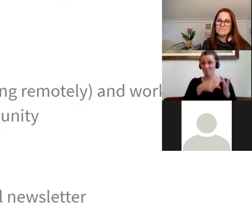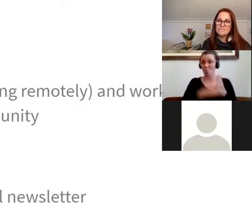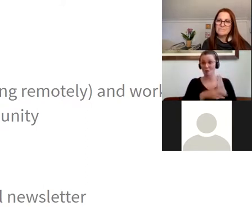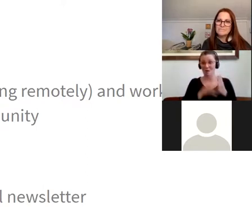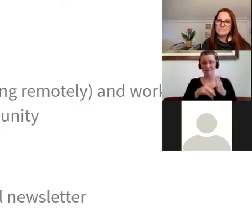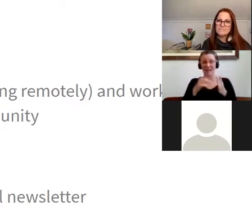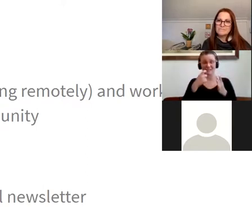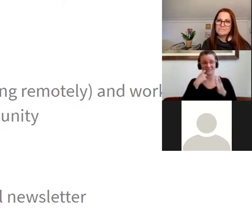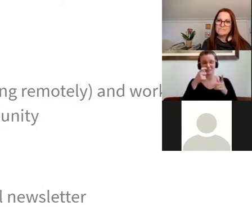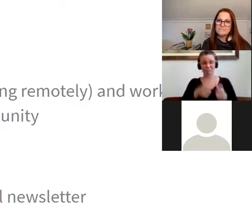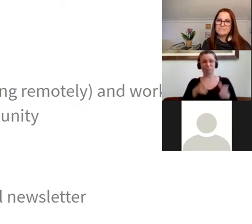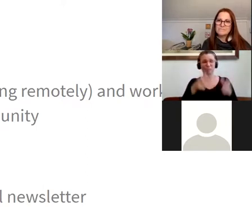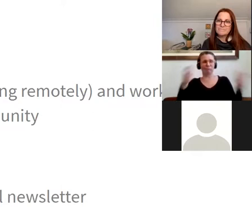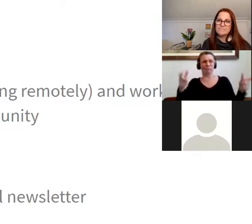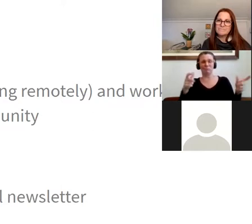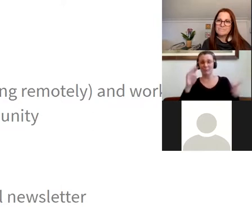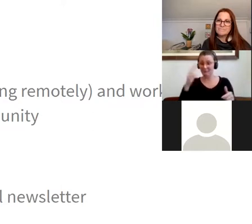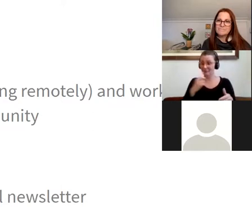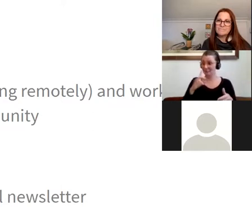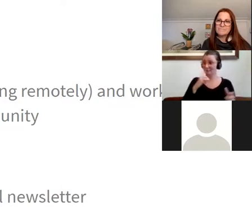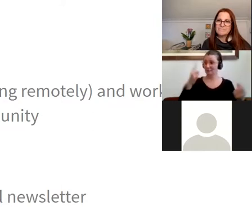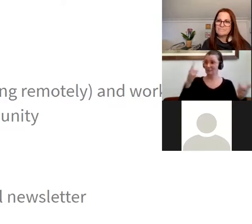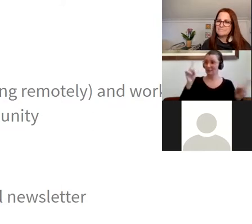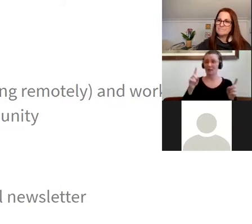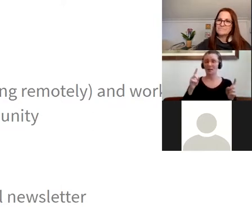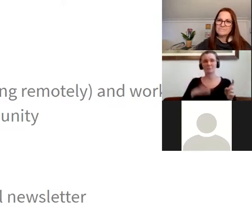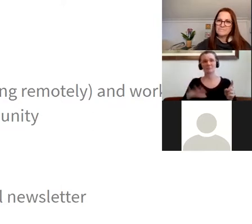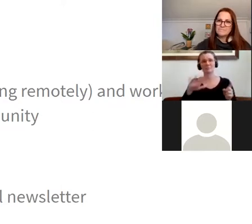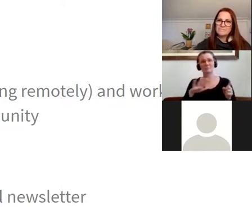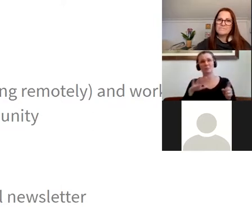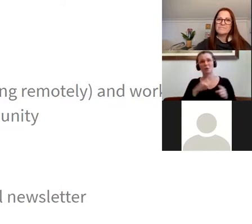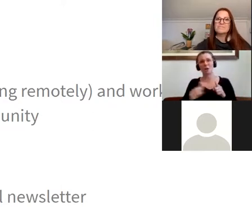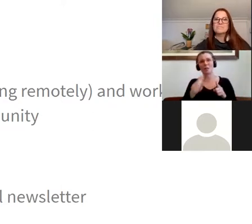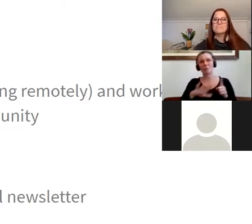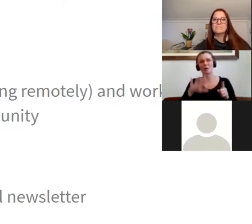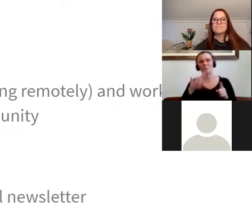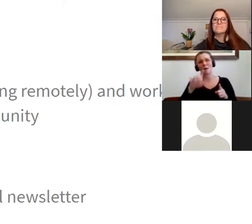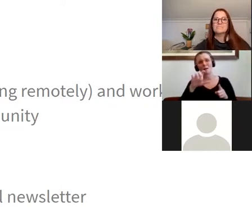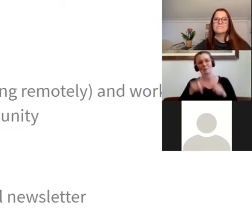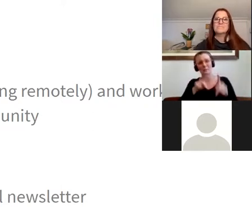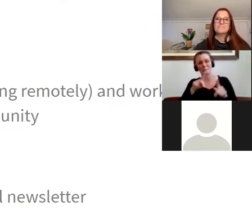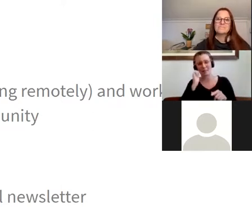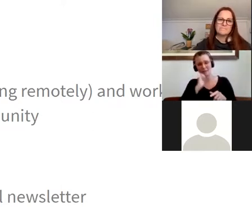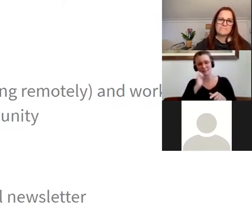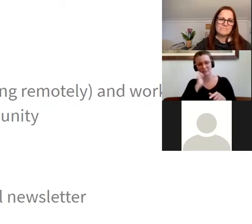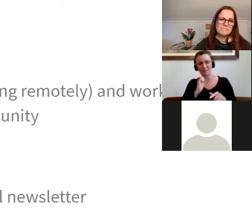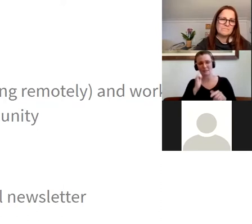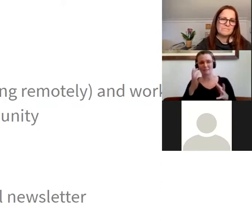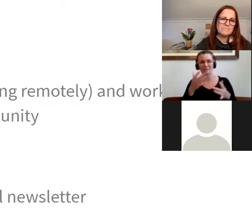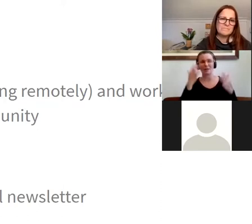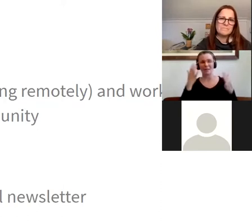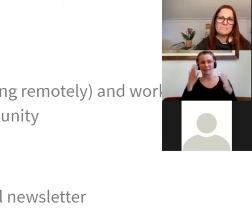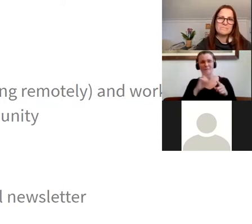as the mayor said, very successful. We're calling about 100 people a day and the friendly phone caller program